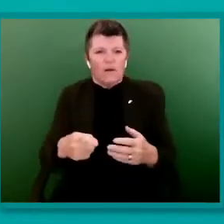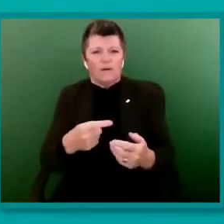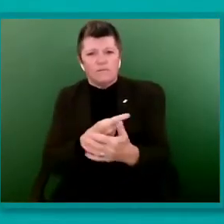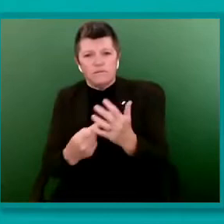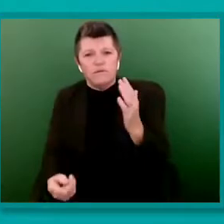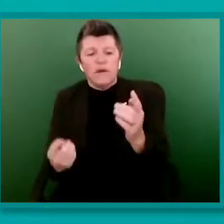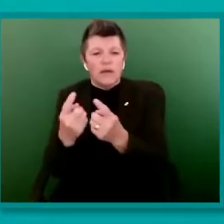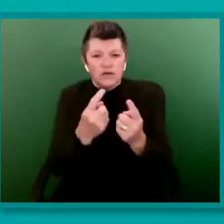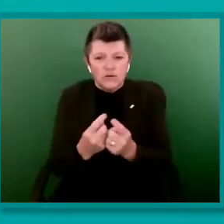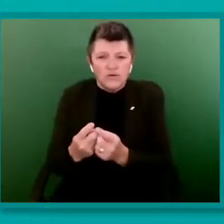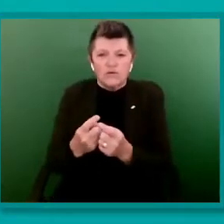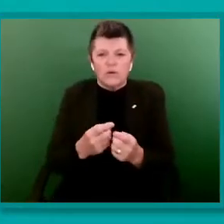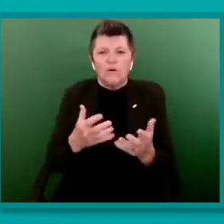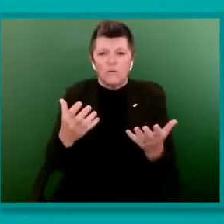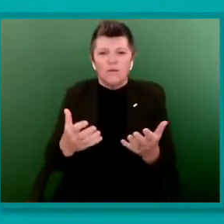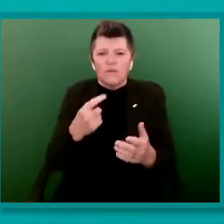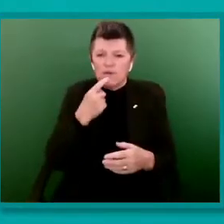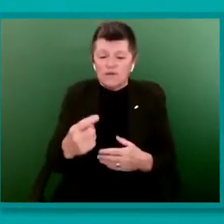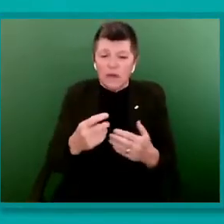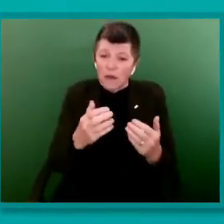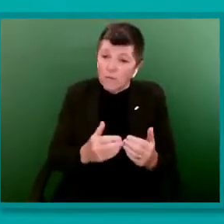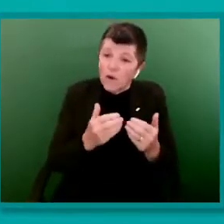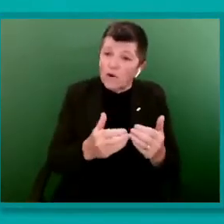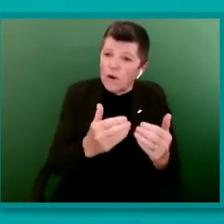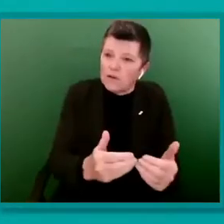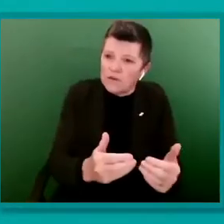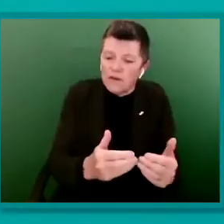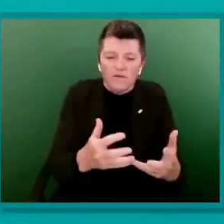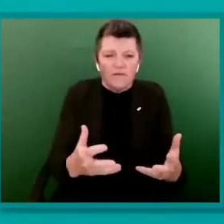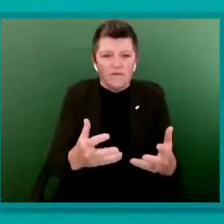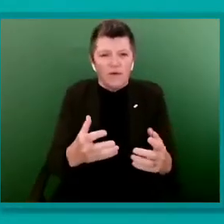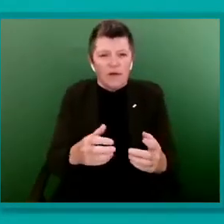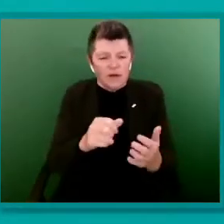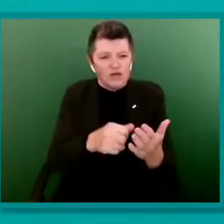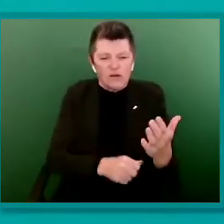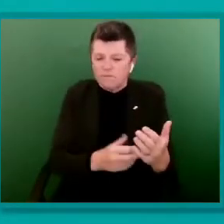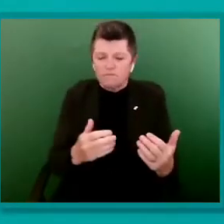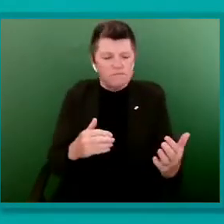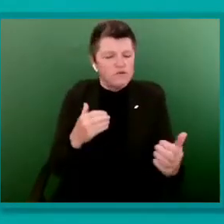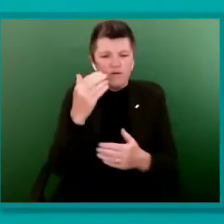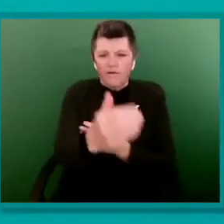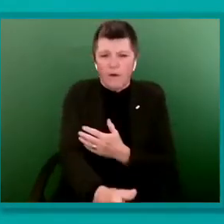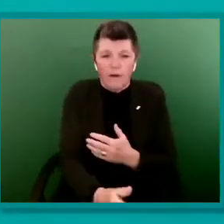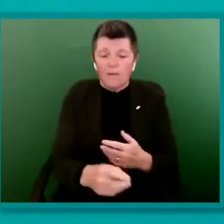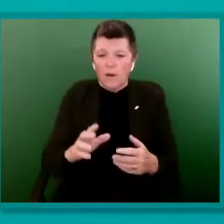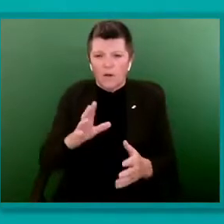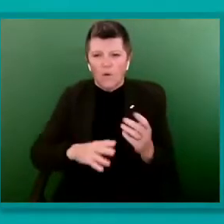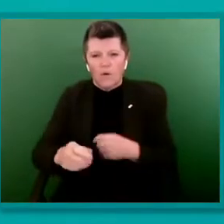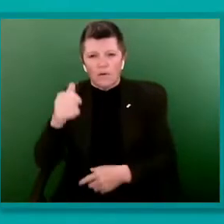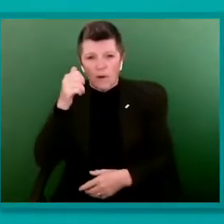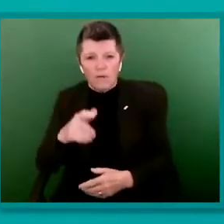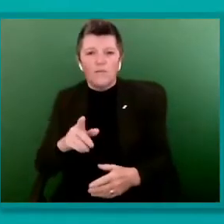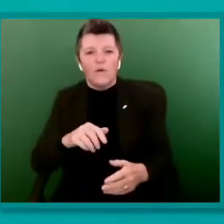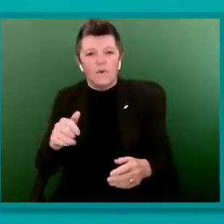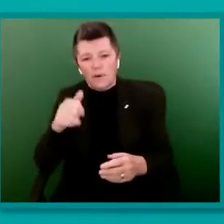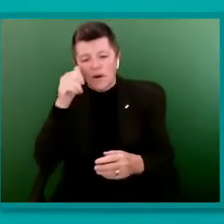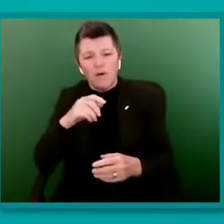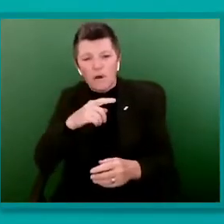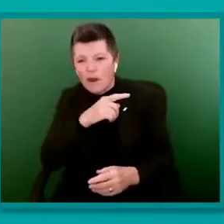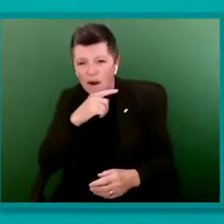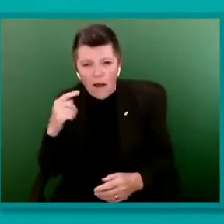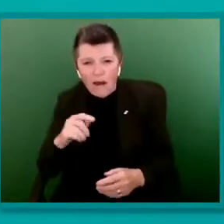this not to be the case, but as the old adage says, a lie gets twice around the world, before the truth has got its pants on.